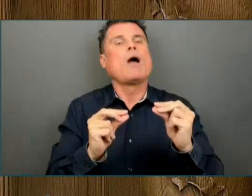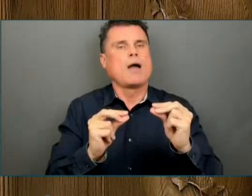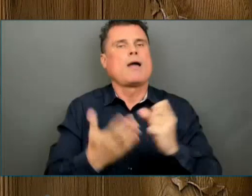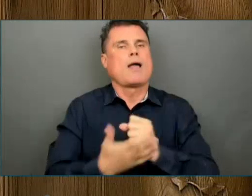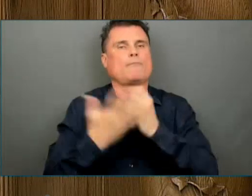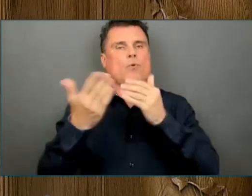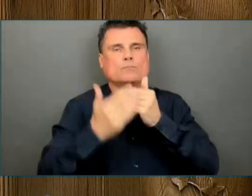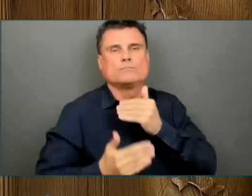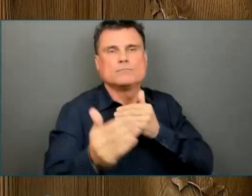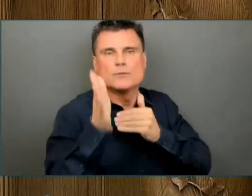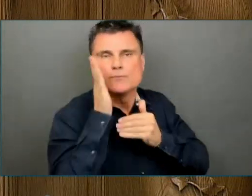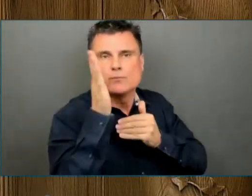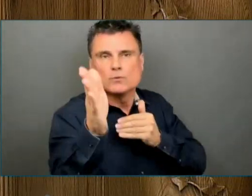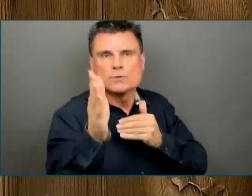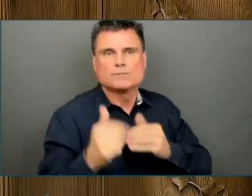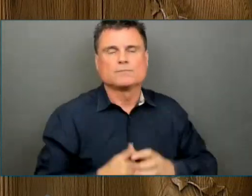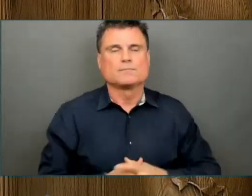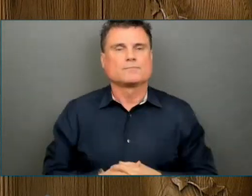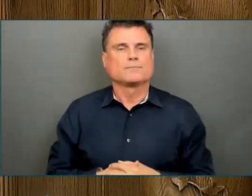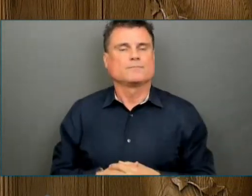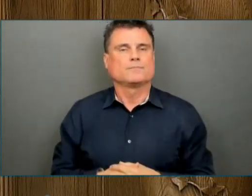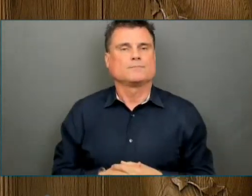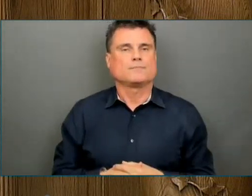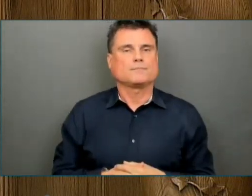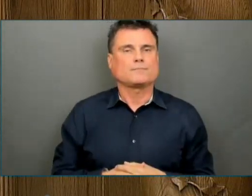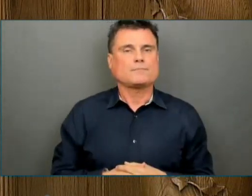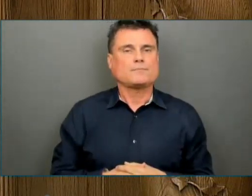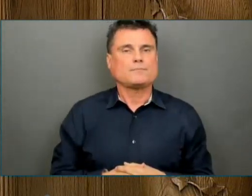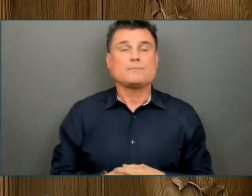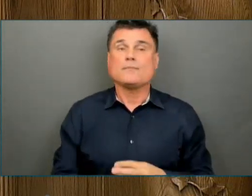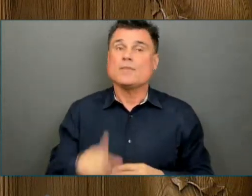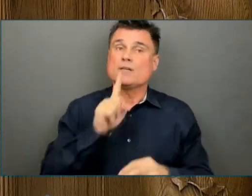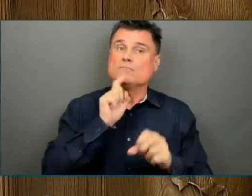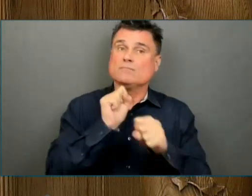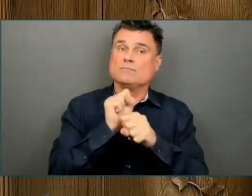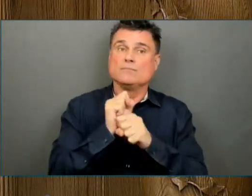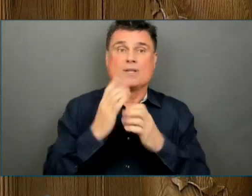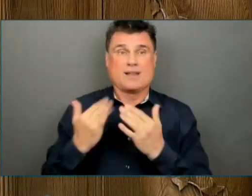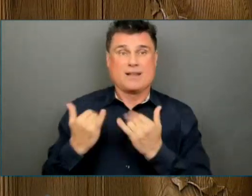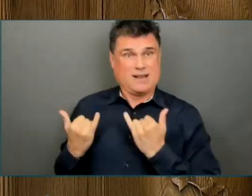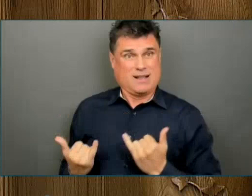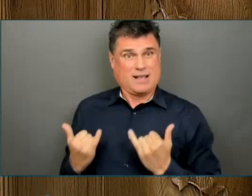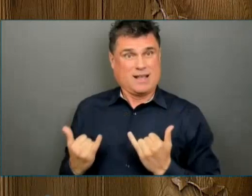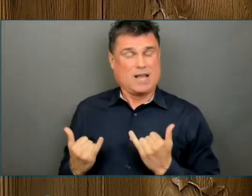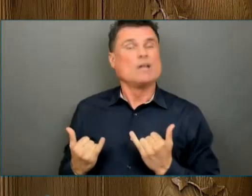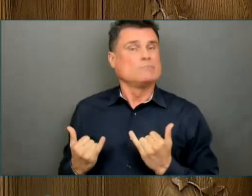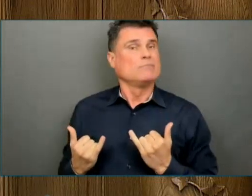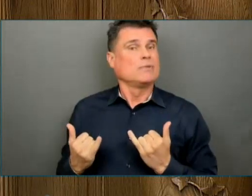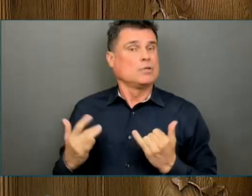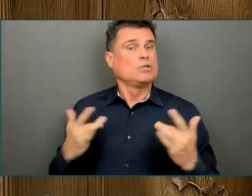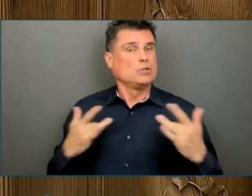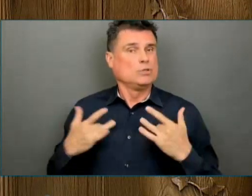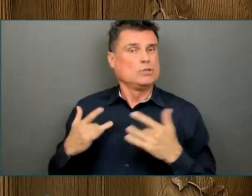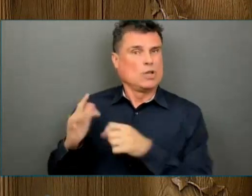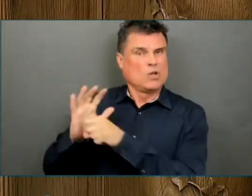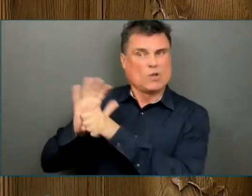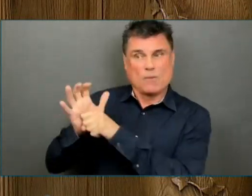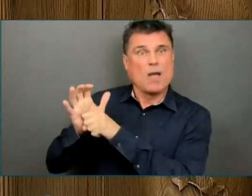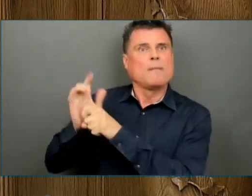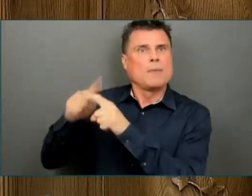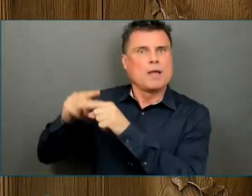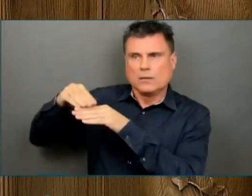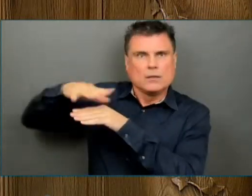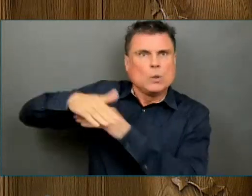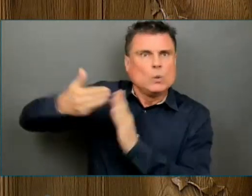the pandemic. The threat of new variants means we cannot relax even as your government accelerates the largest mass